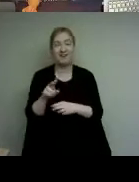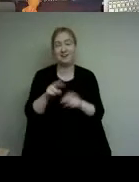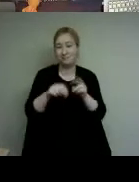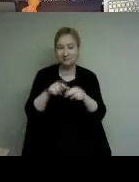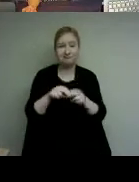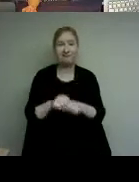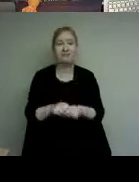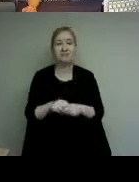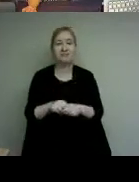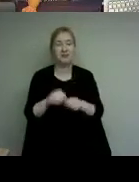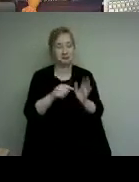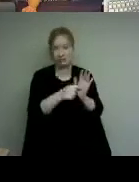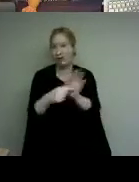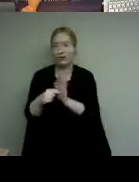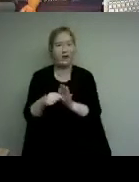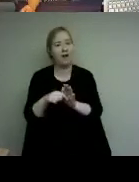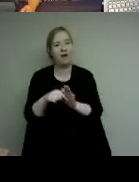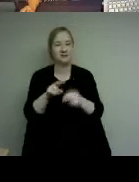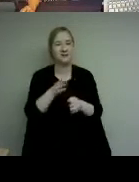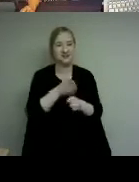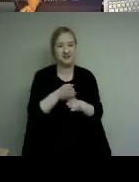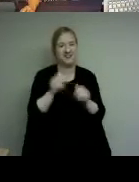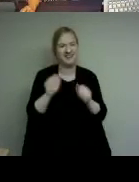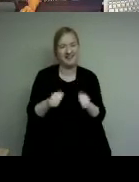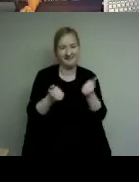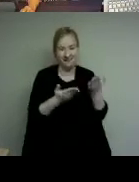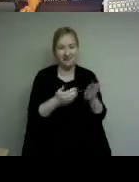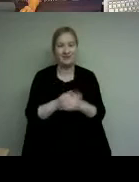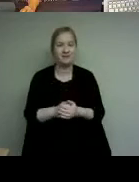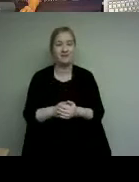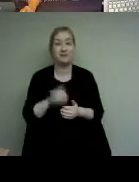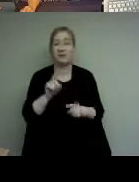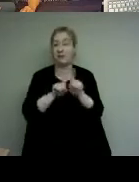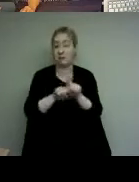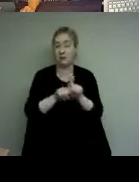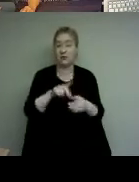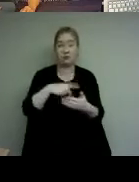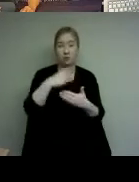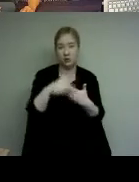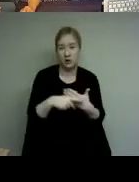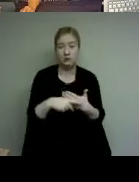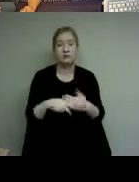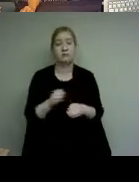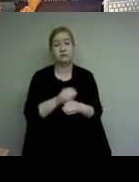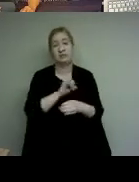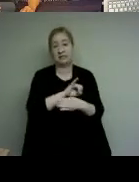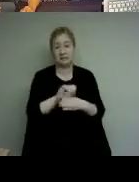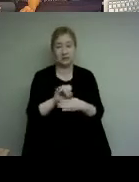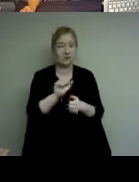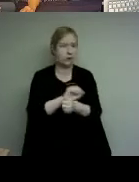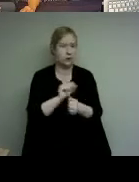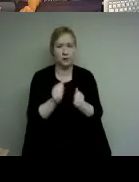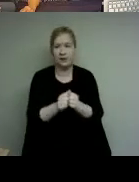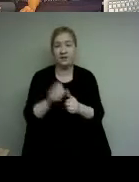communities mcsc's groundbreaking mentorship programs allow industry to work with indigenous construction companies on large